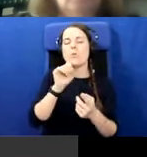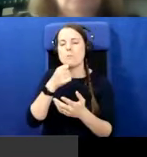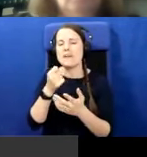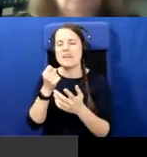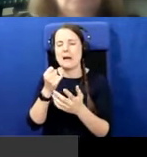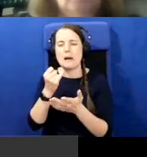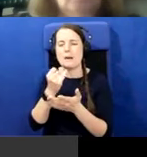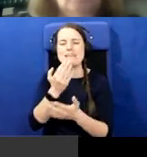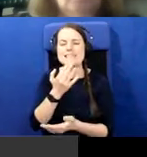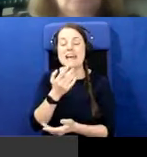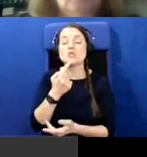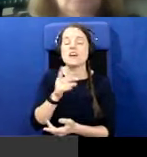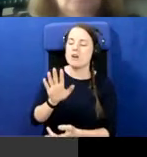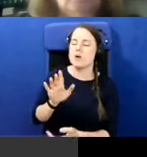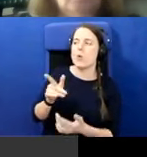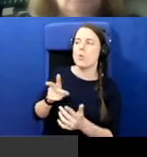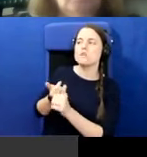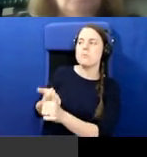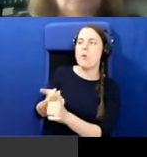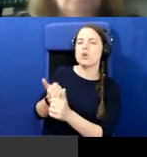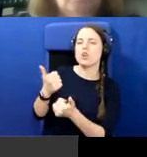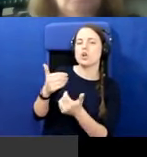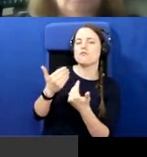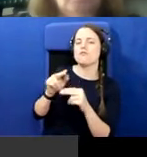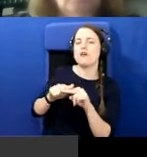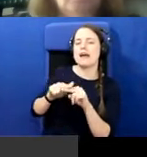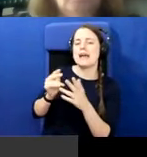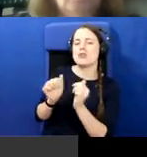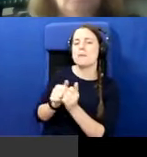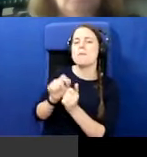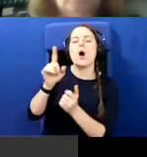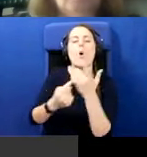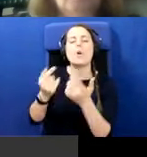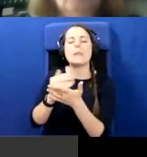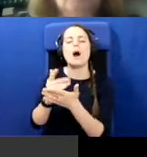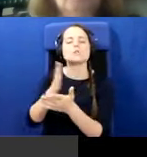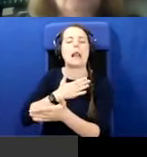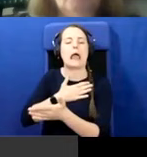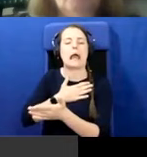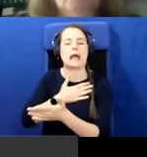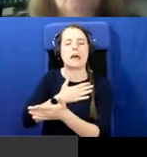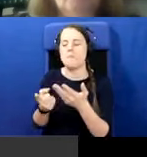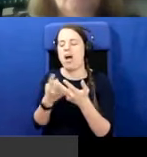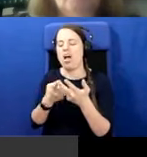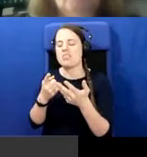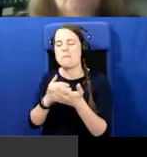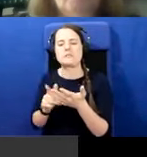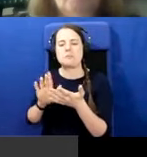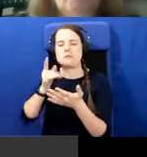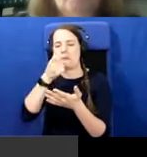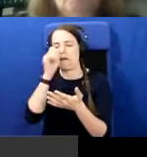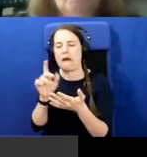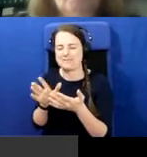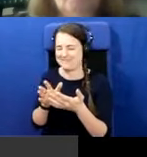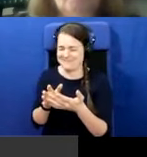Well, we support the good friend to give you the bits that we like, but the principle of consent, we don't care about because basically the existence of